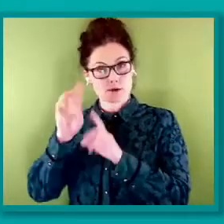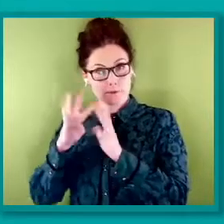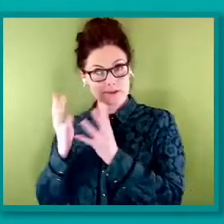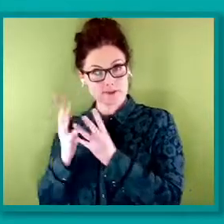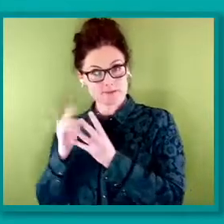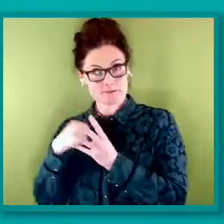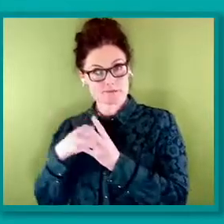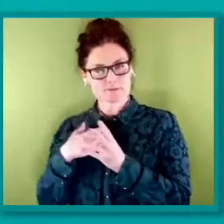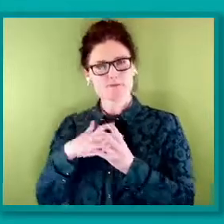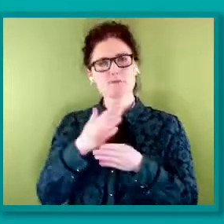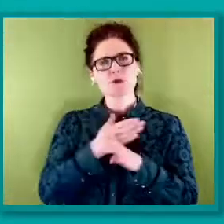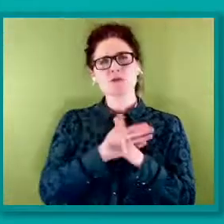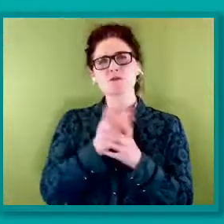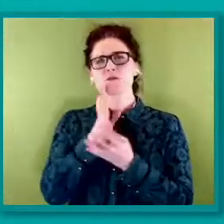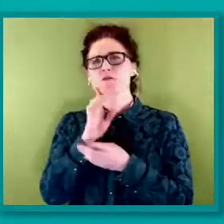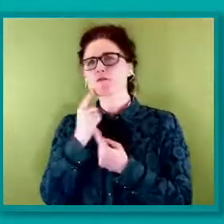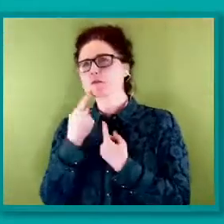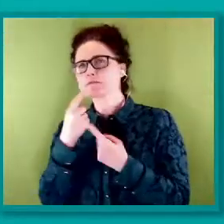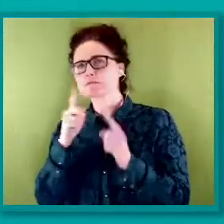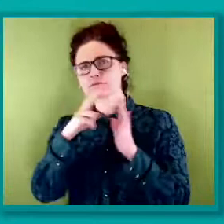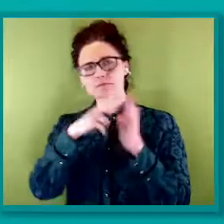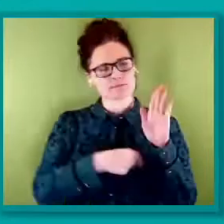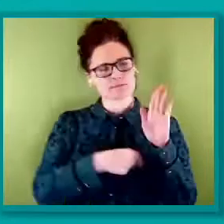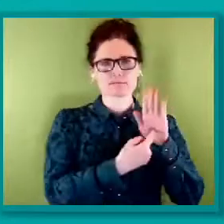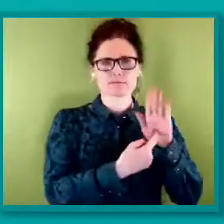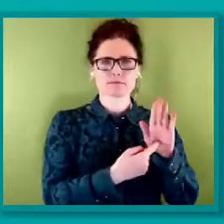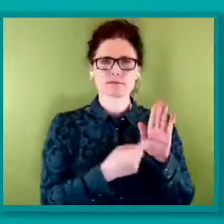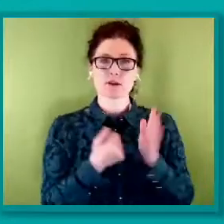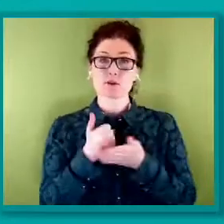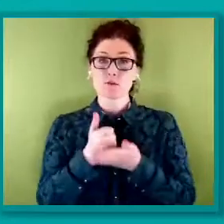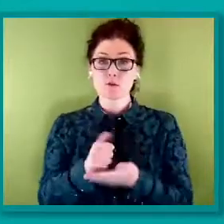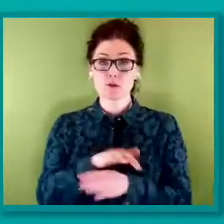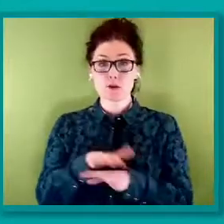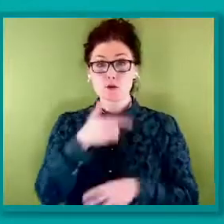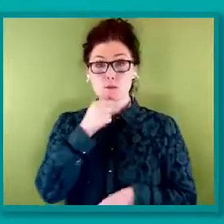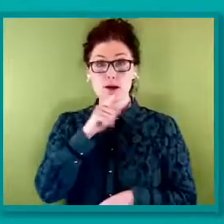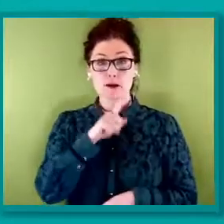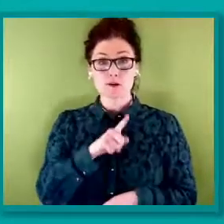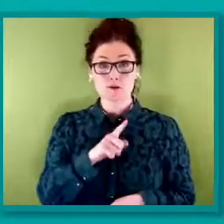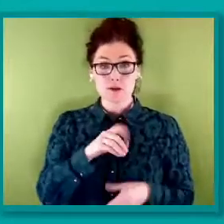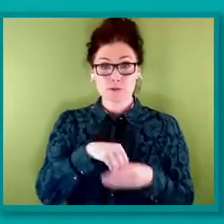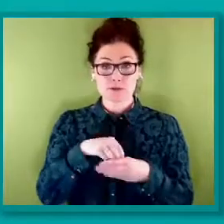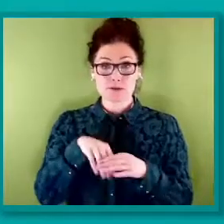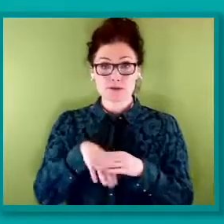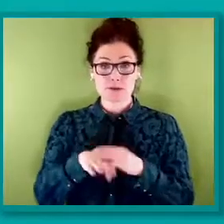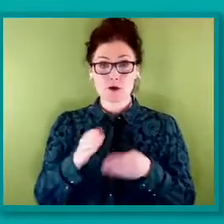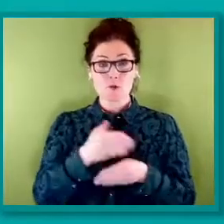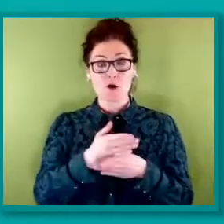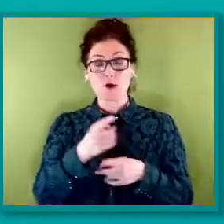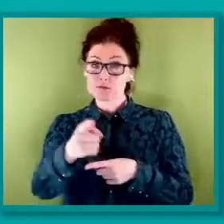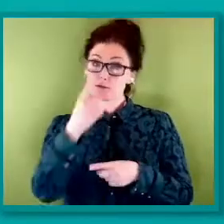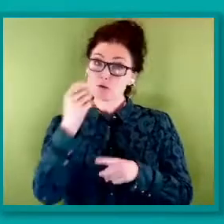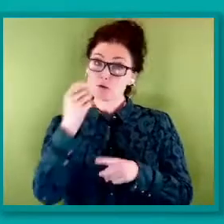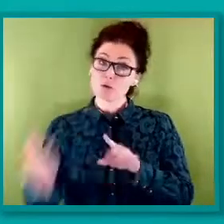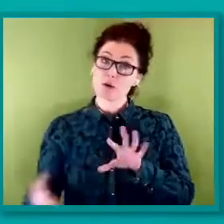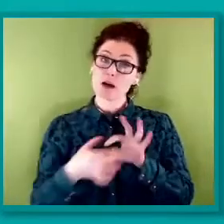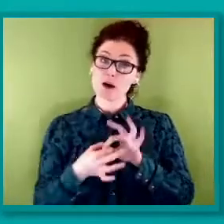-binary members at work, I would like attendees to know how they can engage with me. The Q&A function is now open.